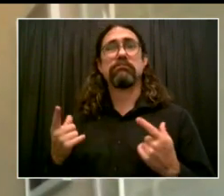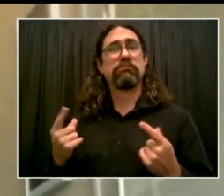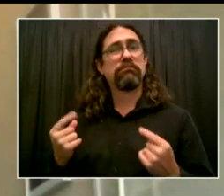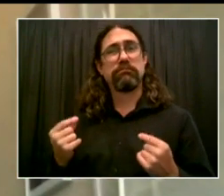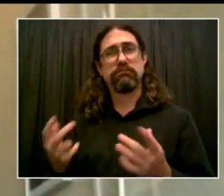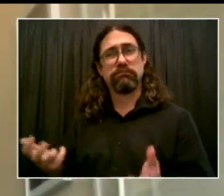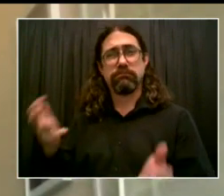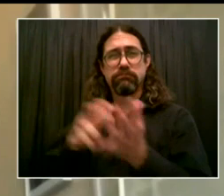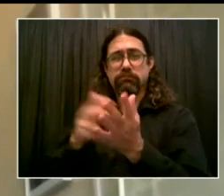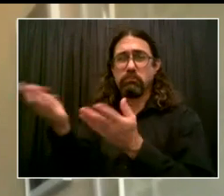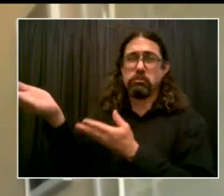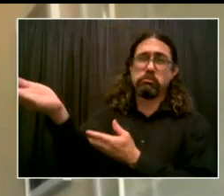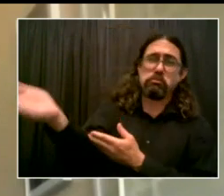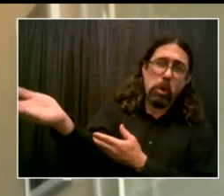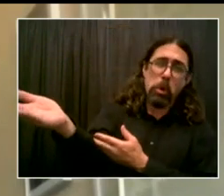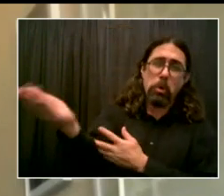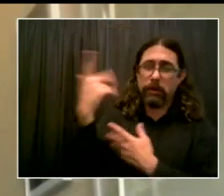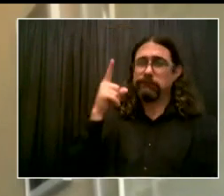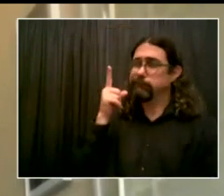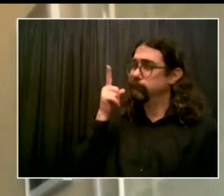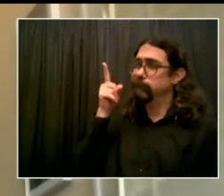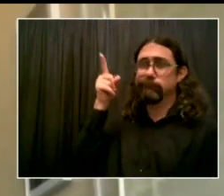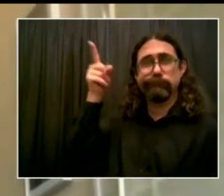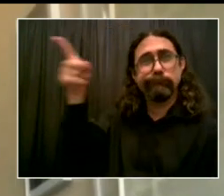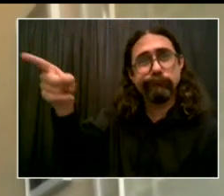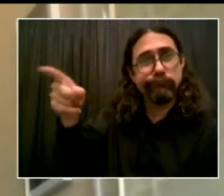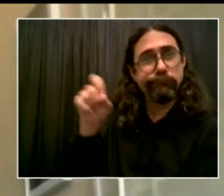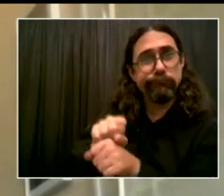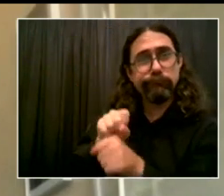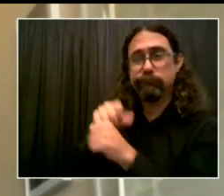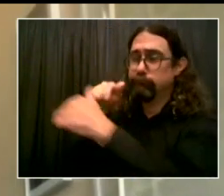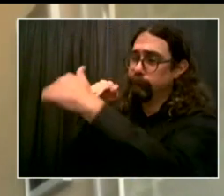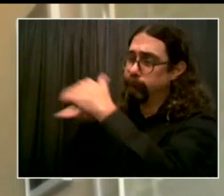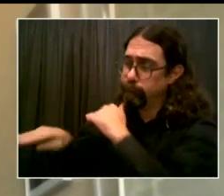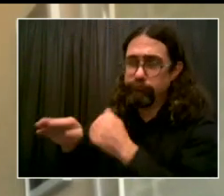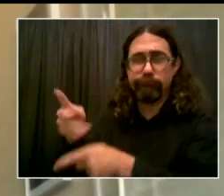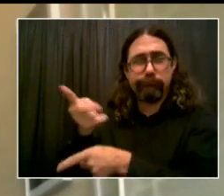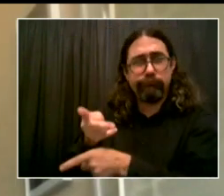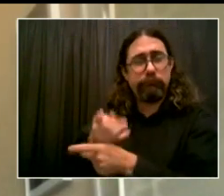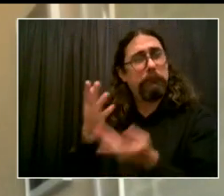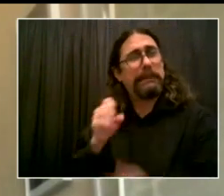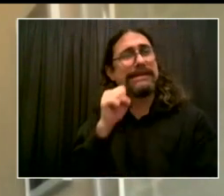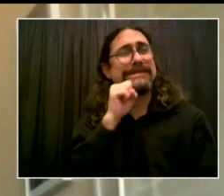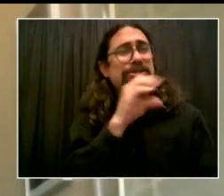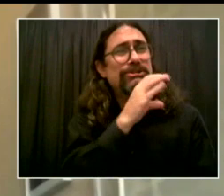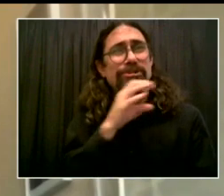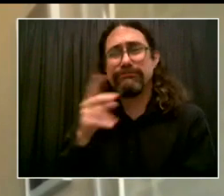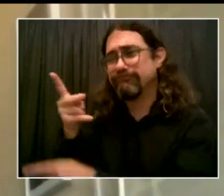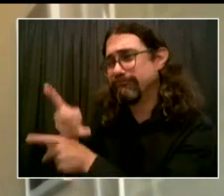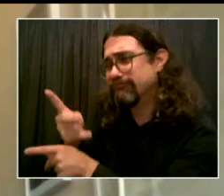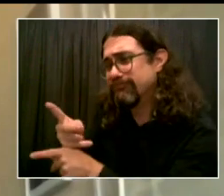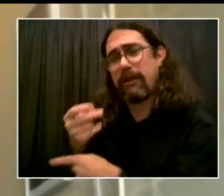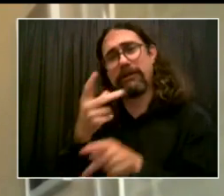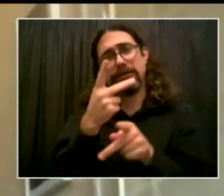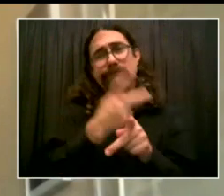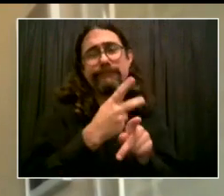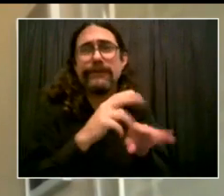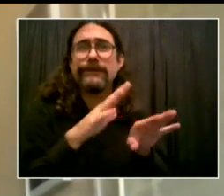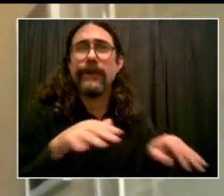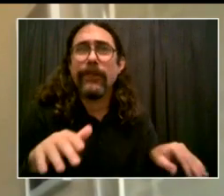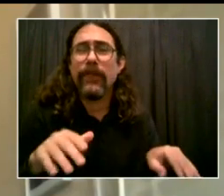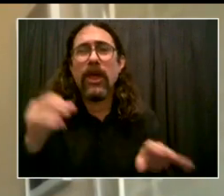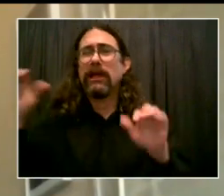of New Yorkers to work, to contribute to, and to enjoy this great city. The pandemic revealed just how